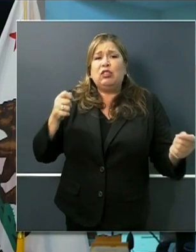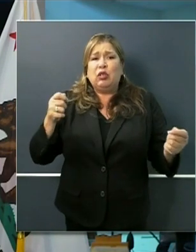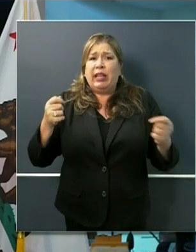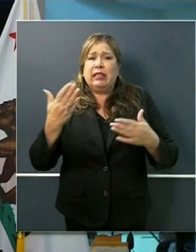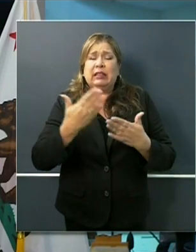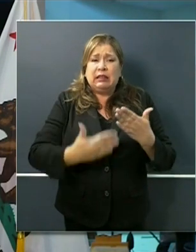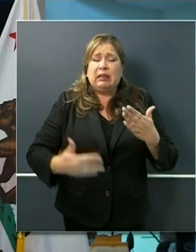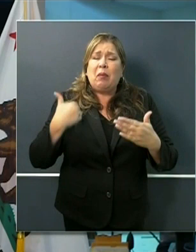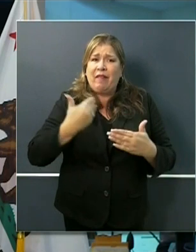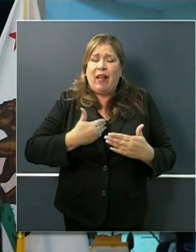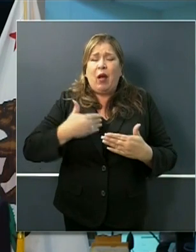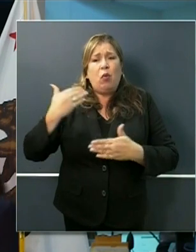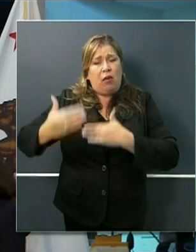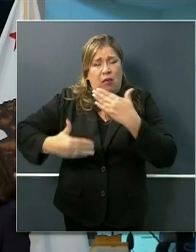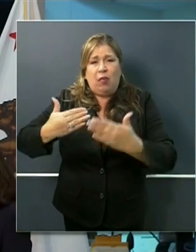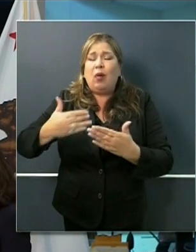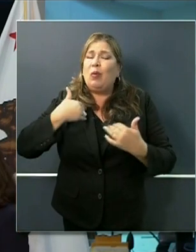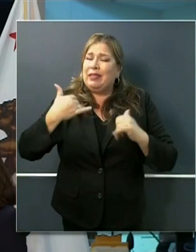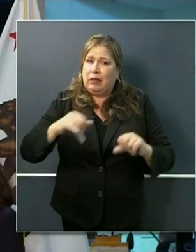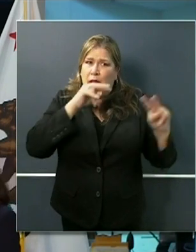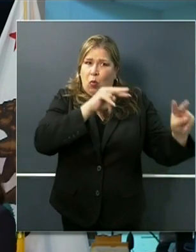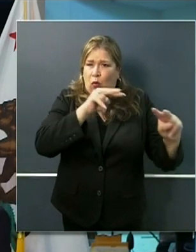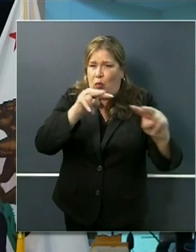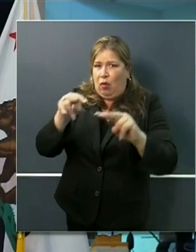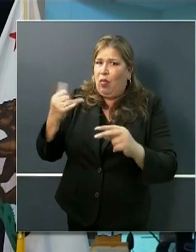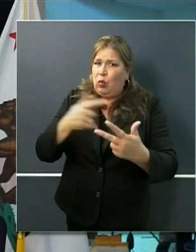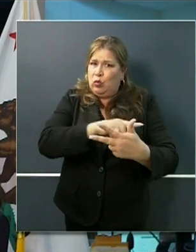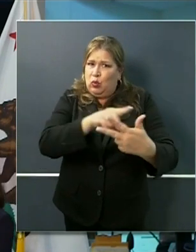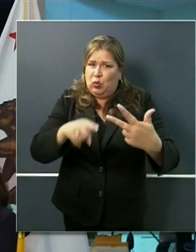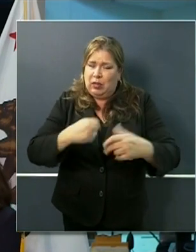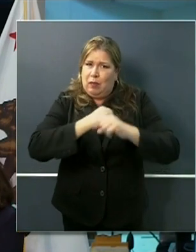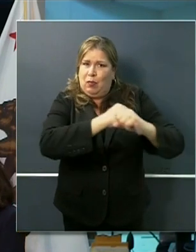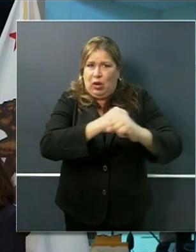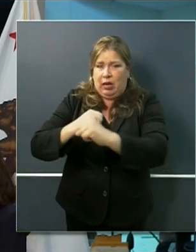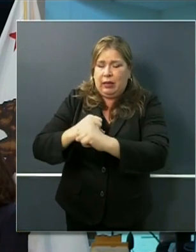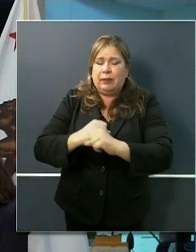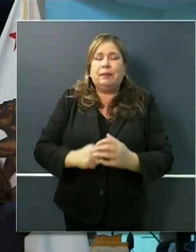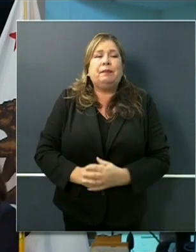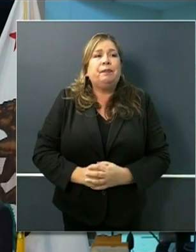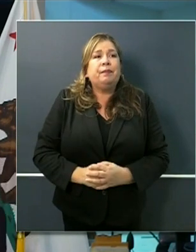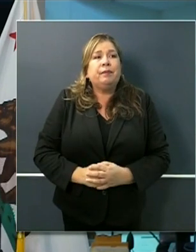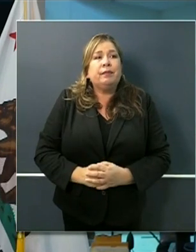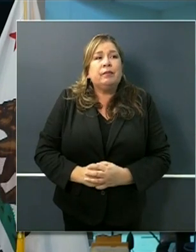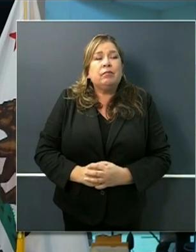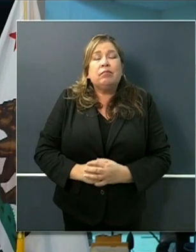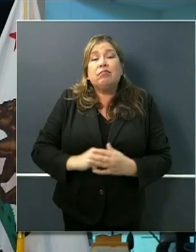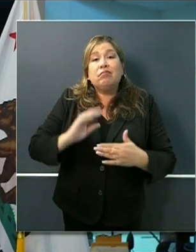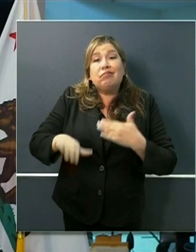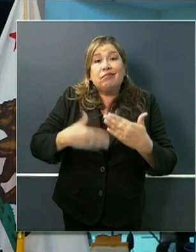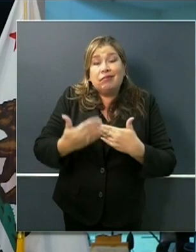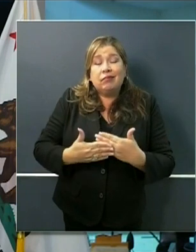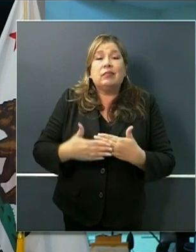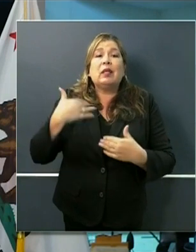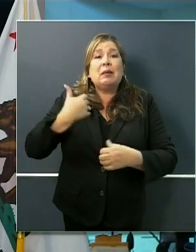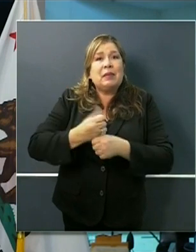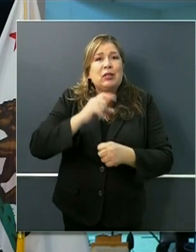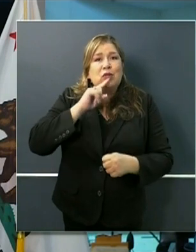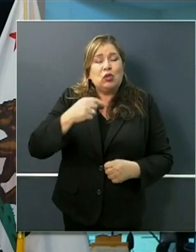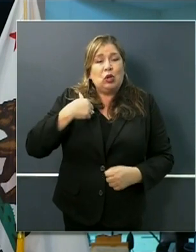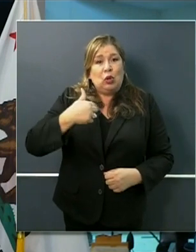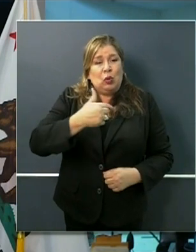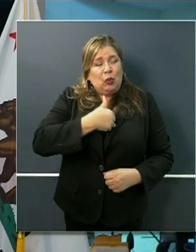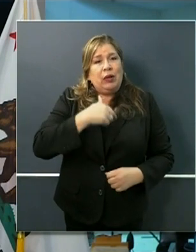another goal in our actions as we move forward is to make sure that we build the capacity to protect the health and well-being